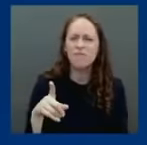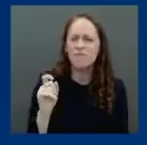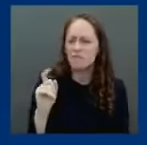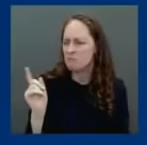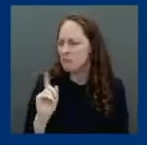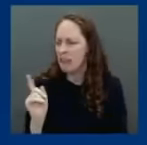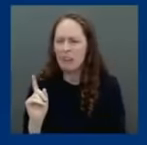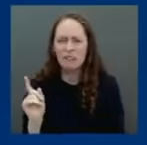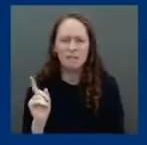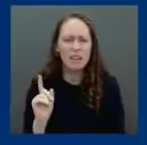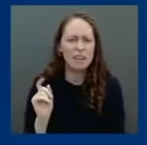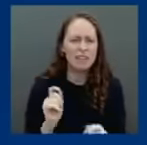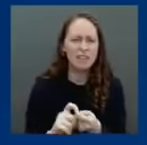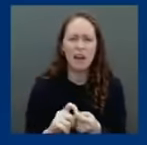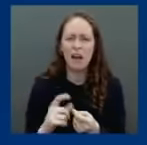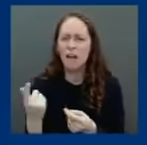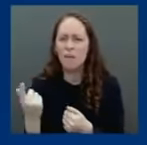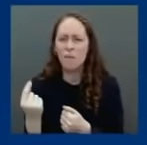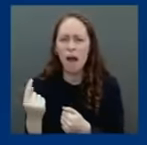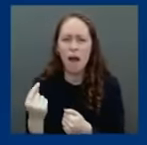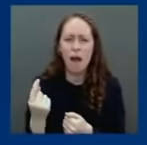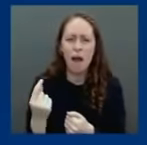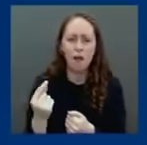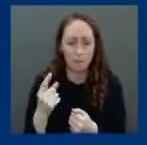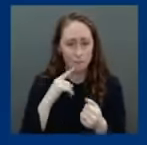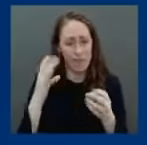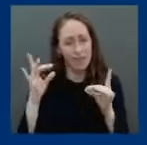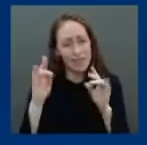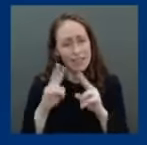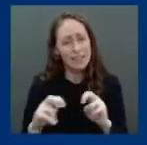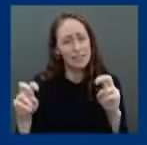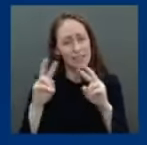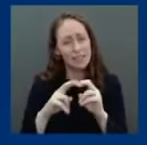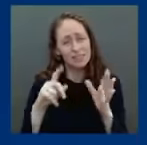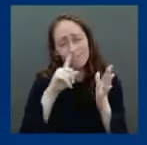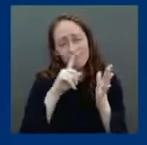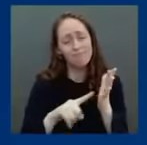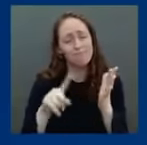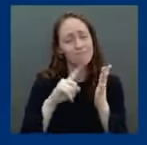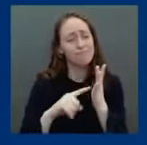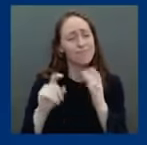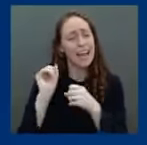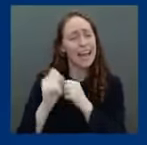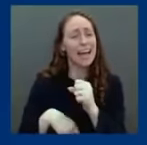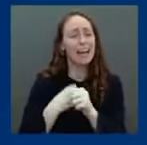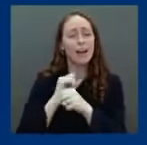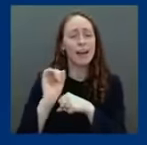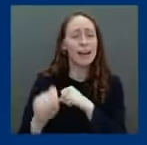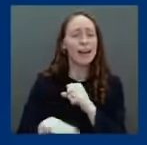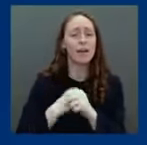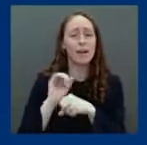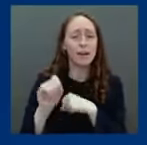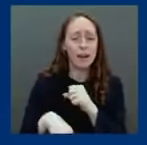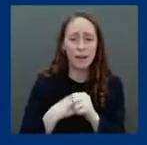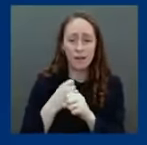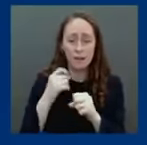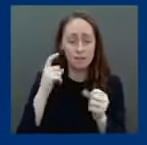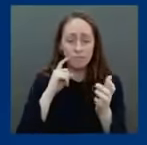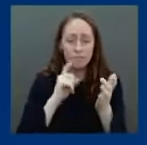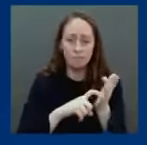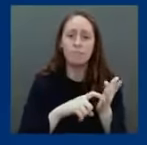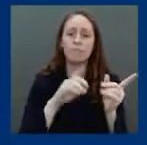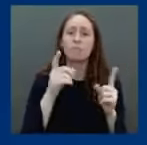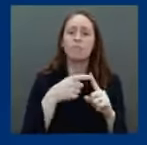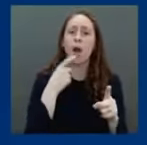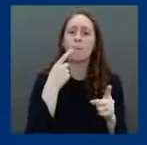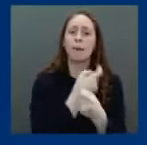to finally show that the origin was from a bat to an intermediate host to a human, very likely in a wet